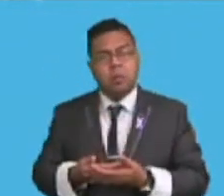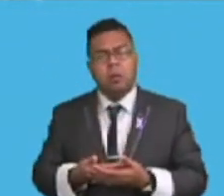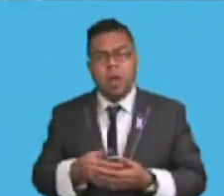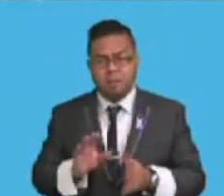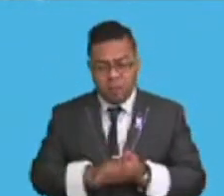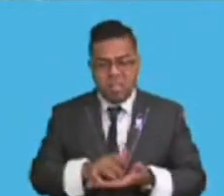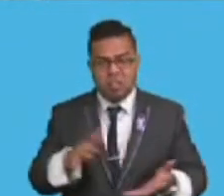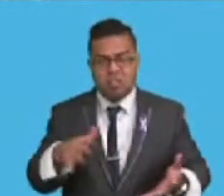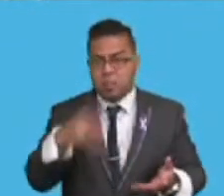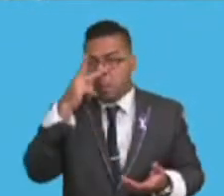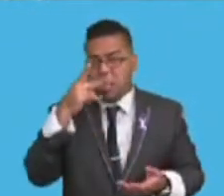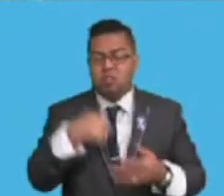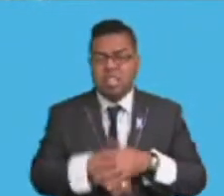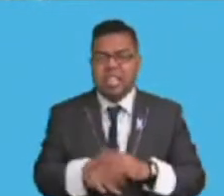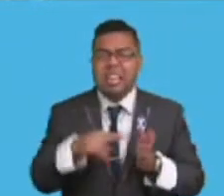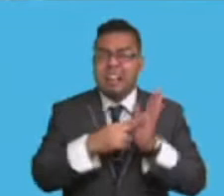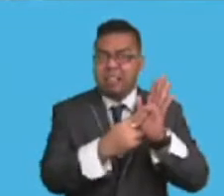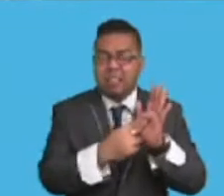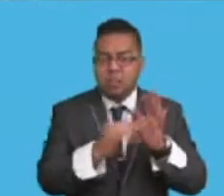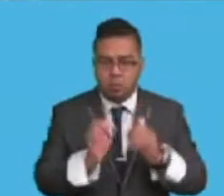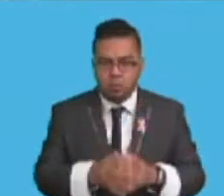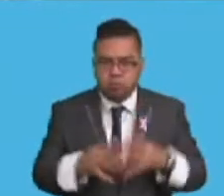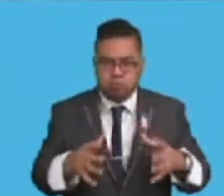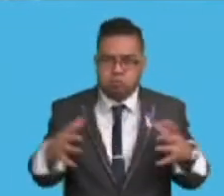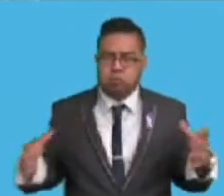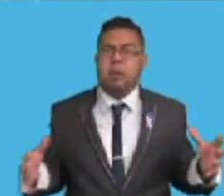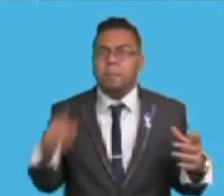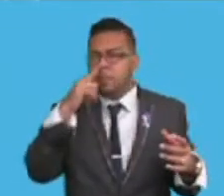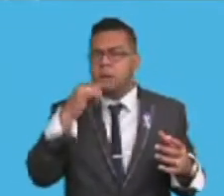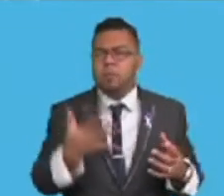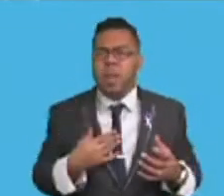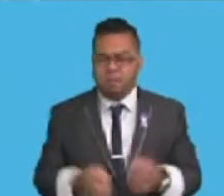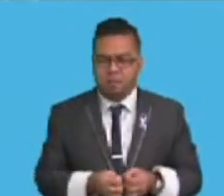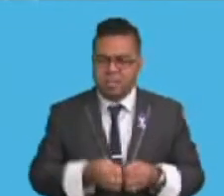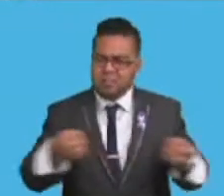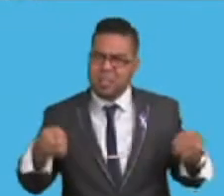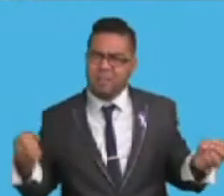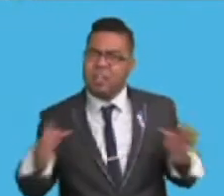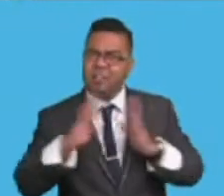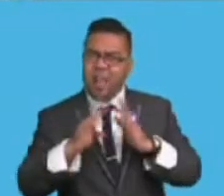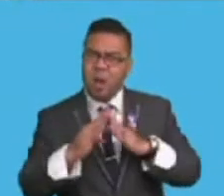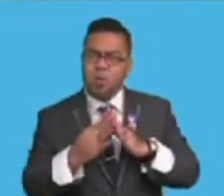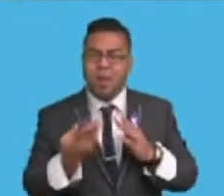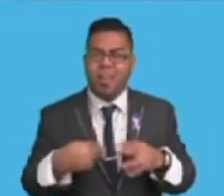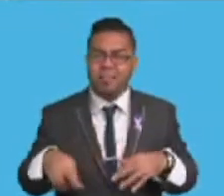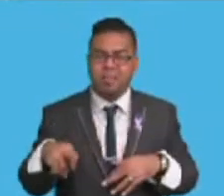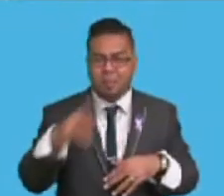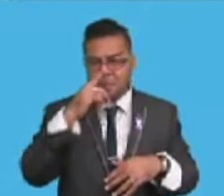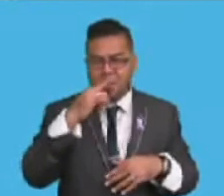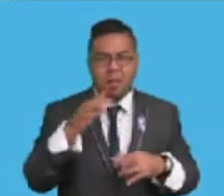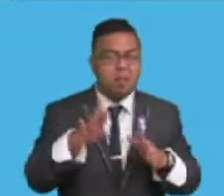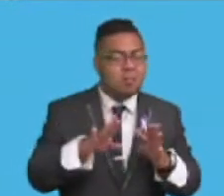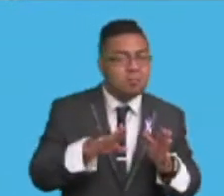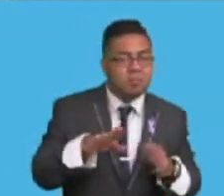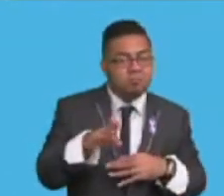substantial number and the increasing population has led to the expansion of the township and residential settlements. Hence, there is